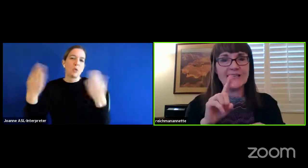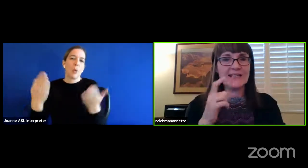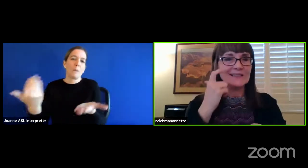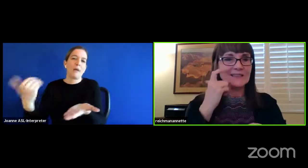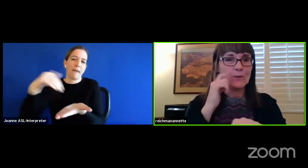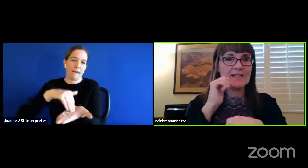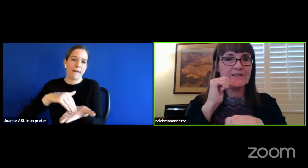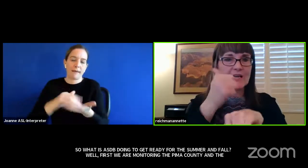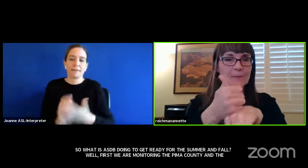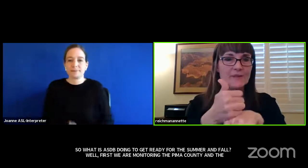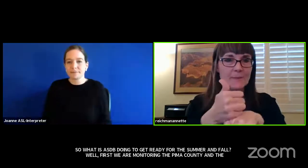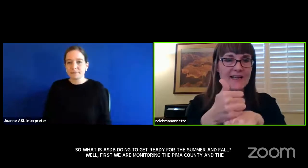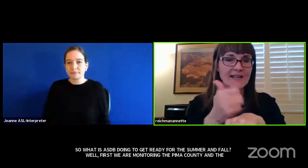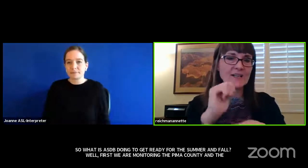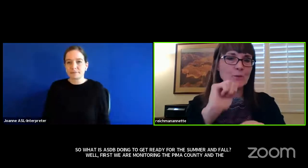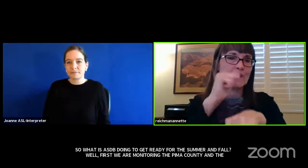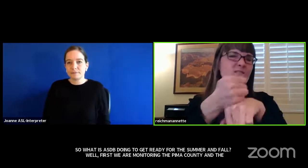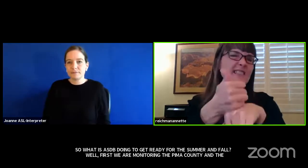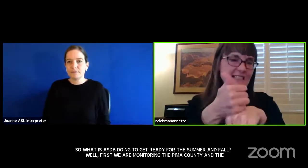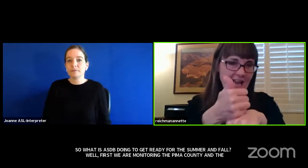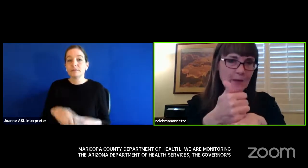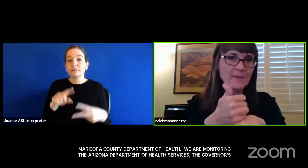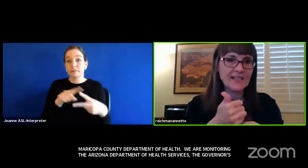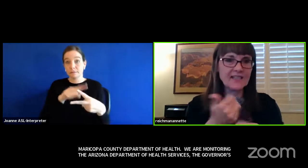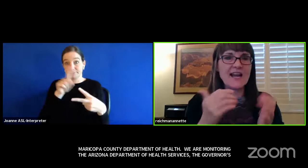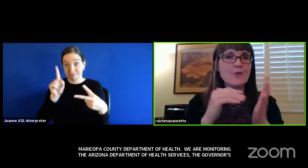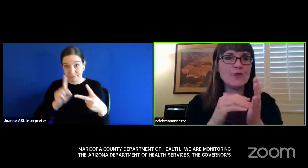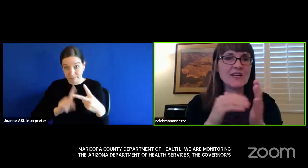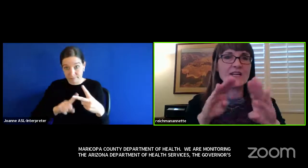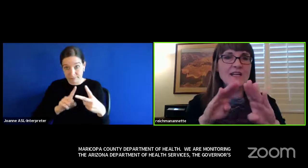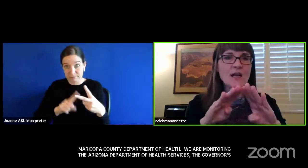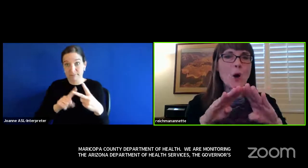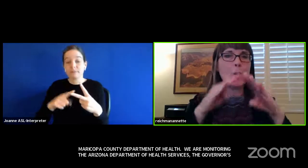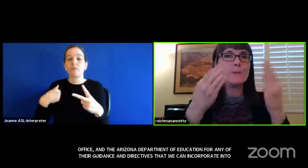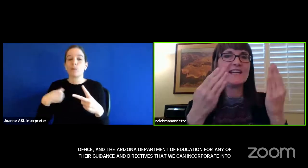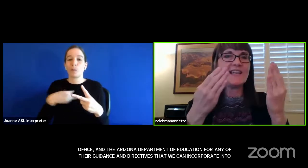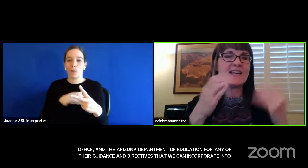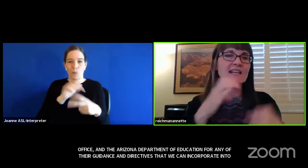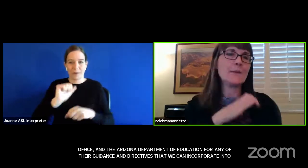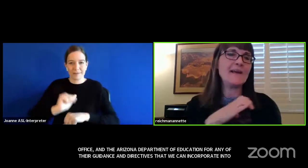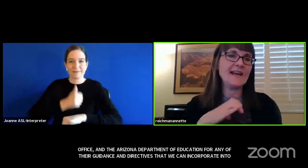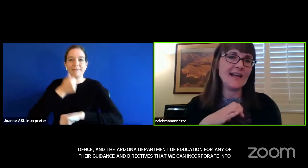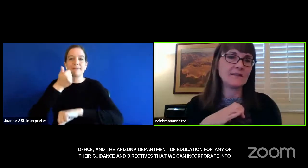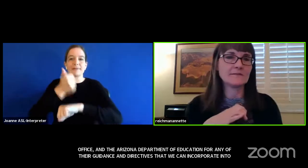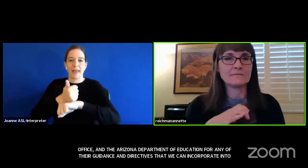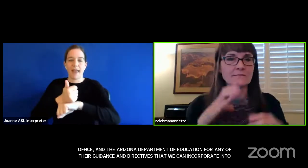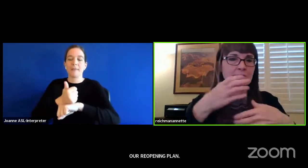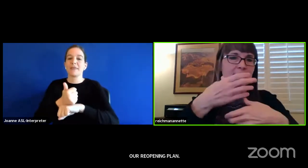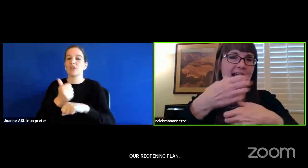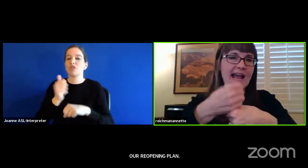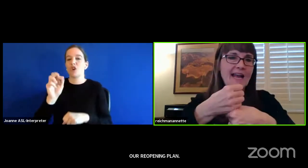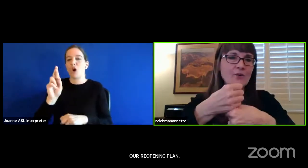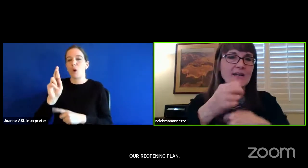second thing we're doing is we've implemented, we've established a reopening committee,